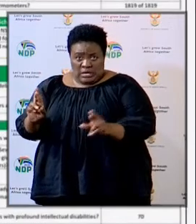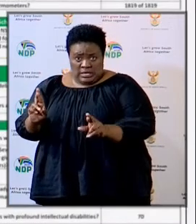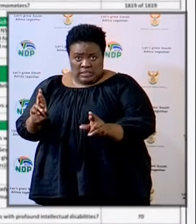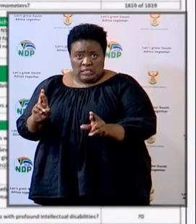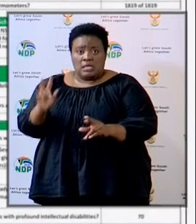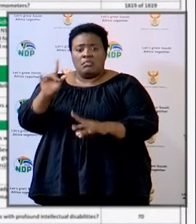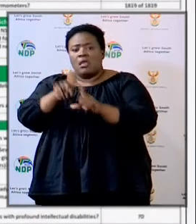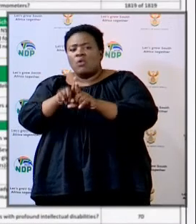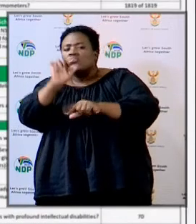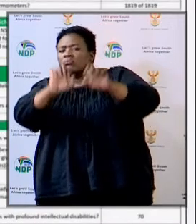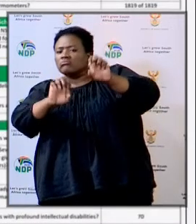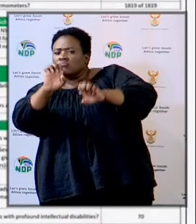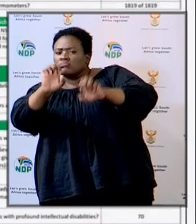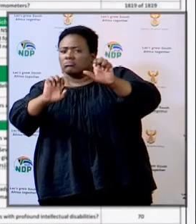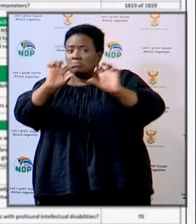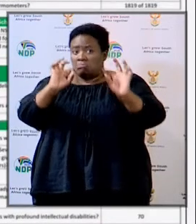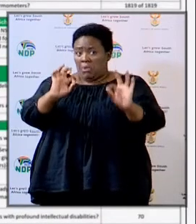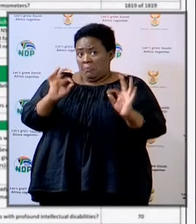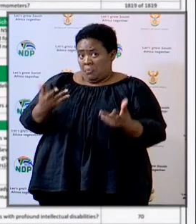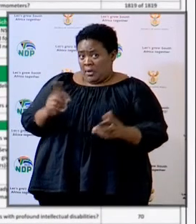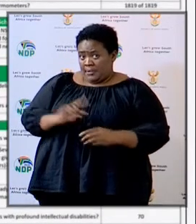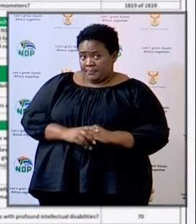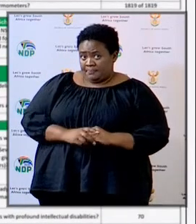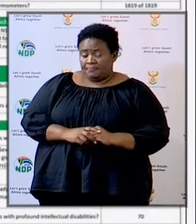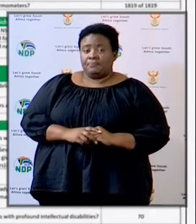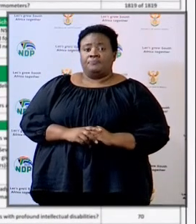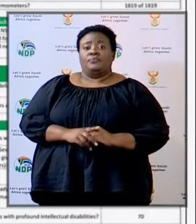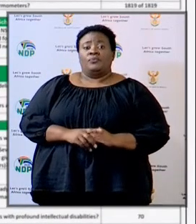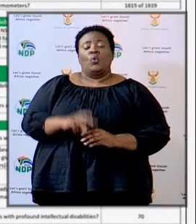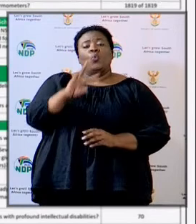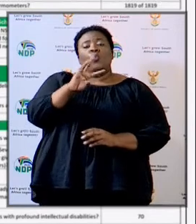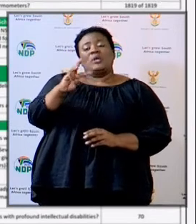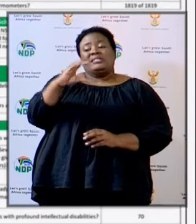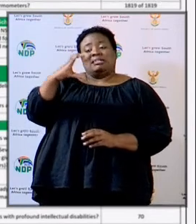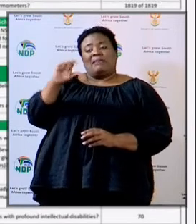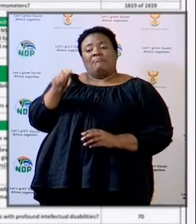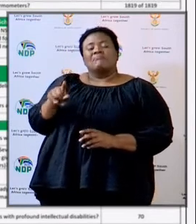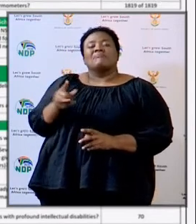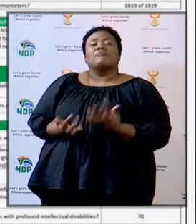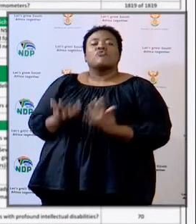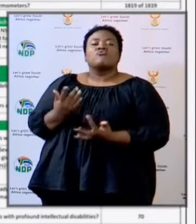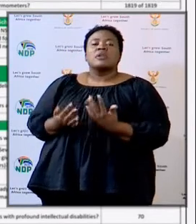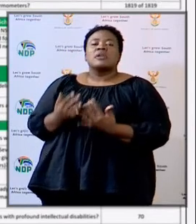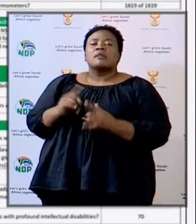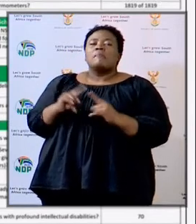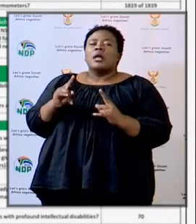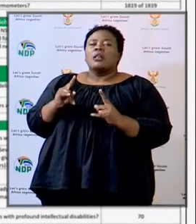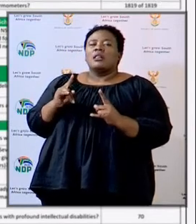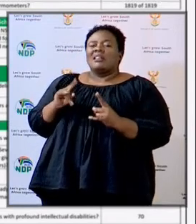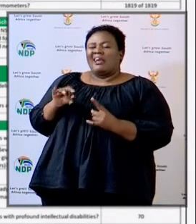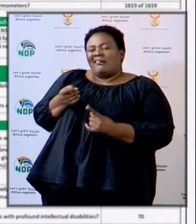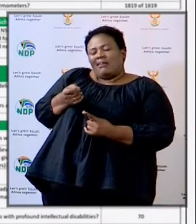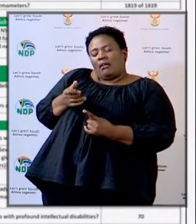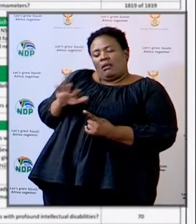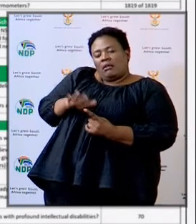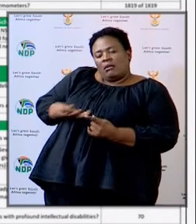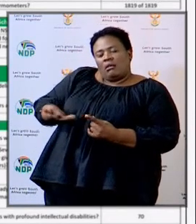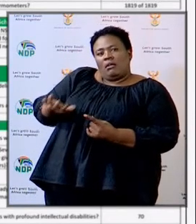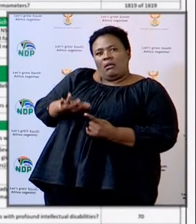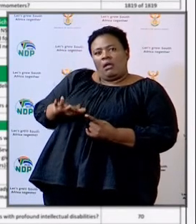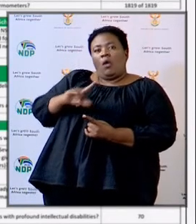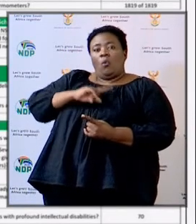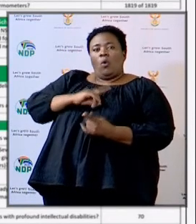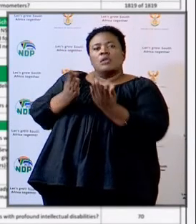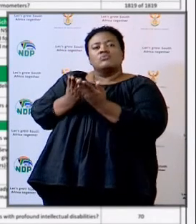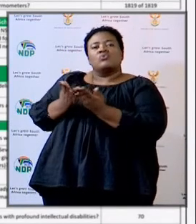as well as screening. Western Cape, Western Cape, essentially green, except for small areas in terms of